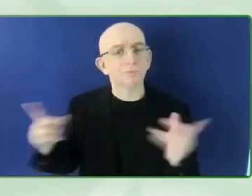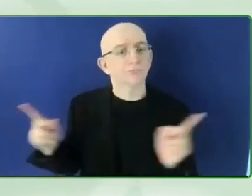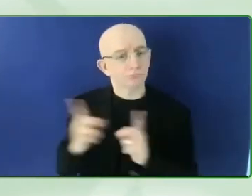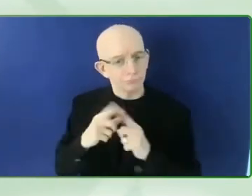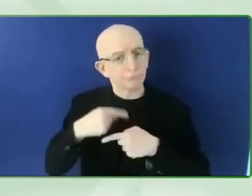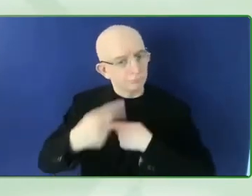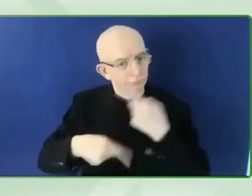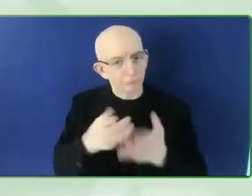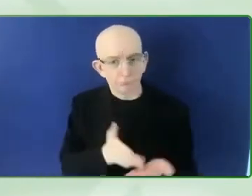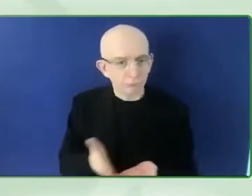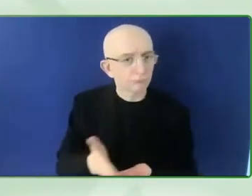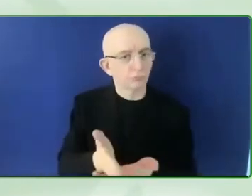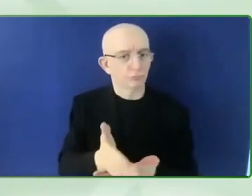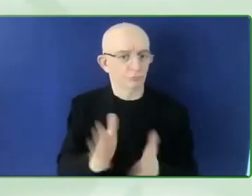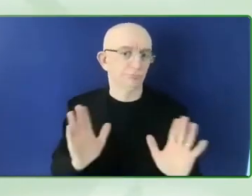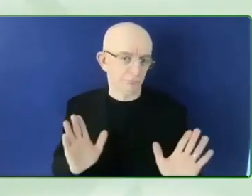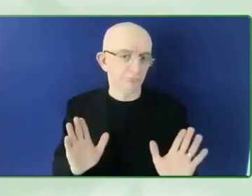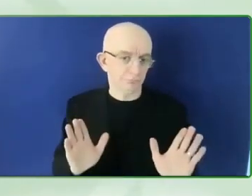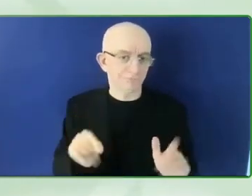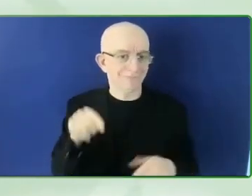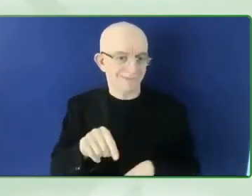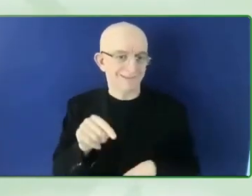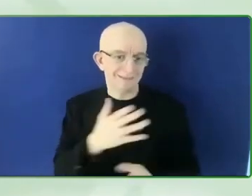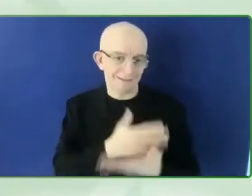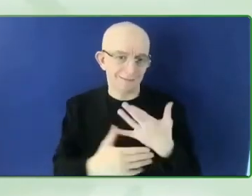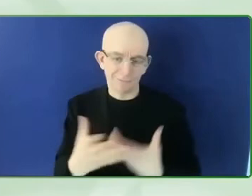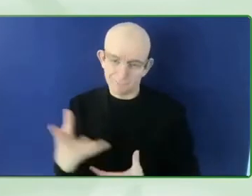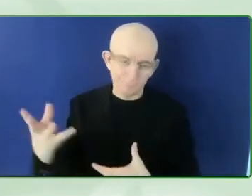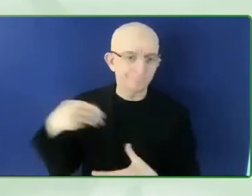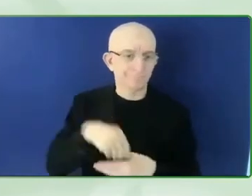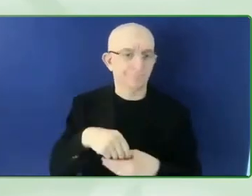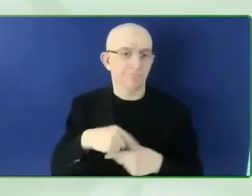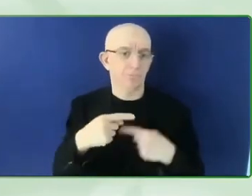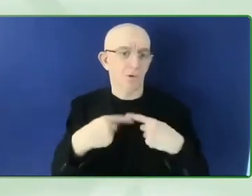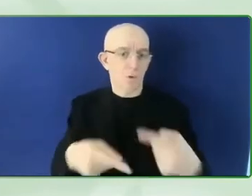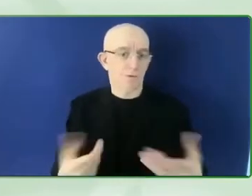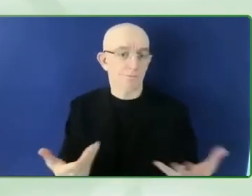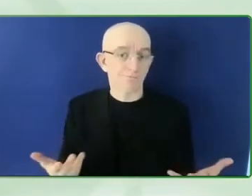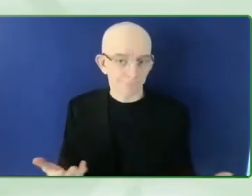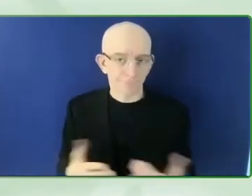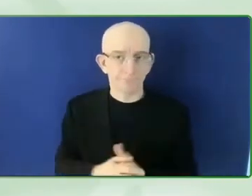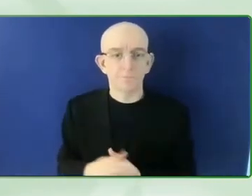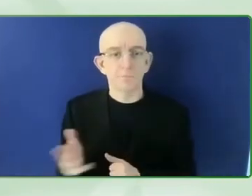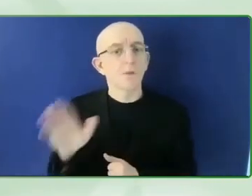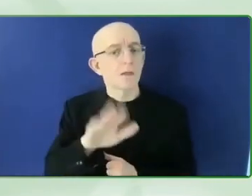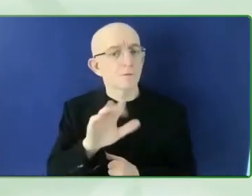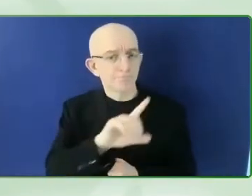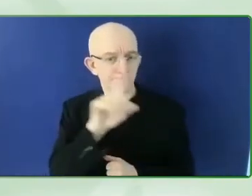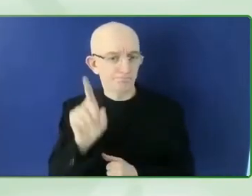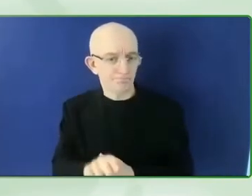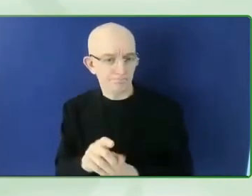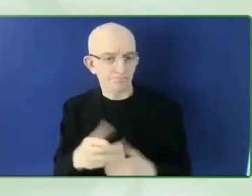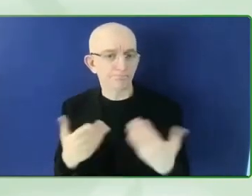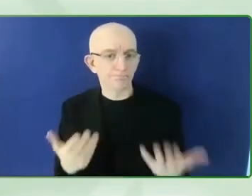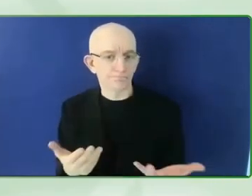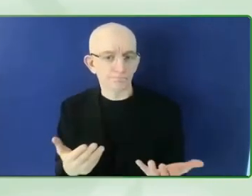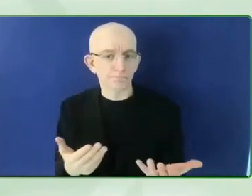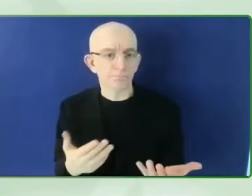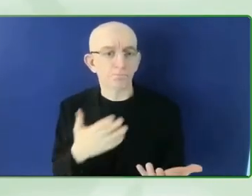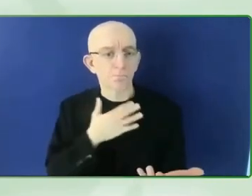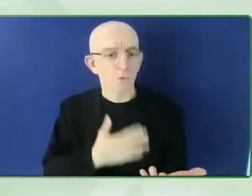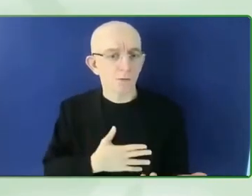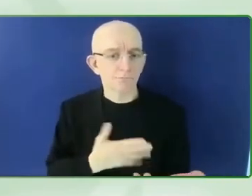absolutely terrific here today. Global Disability Innovation Hub is online. Lots of tools, lots of